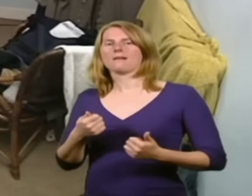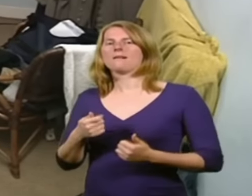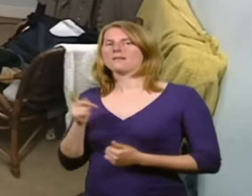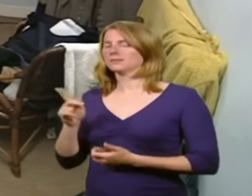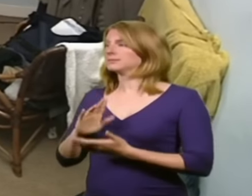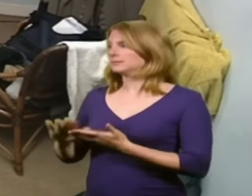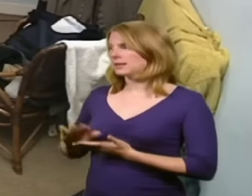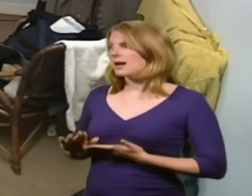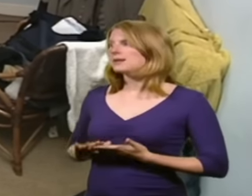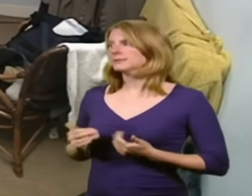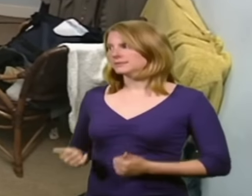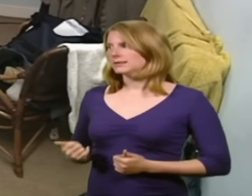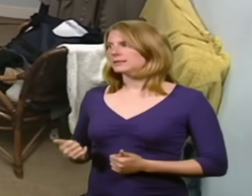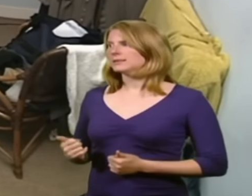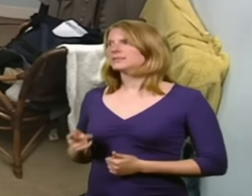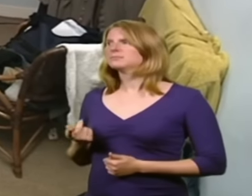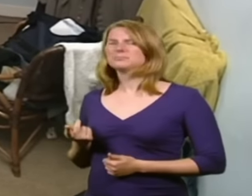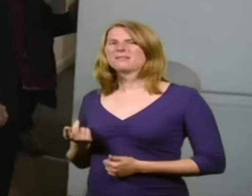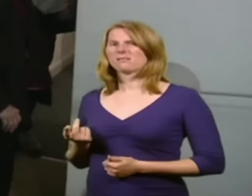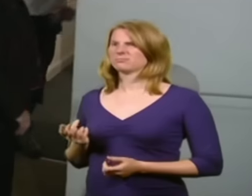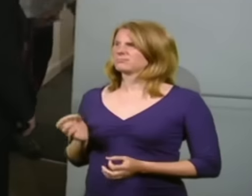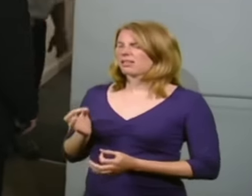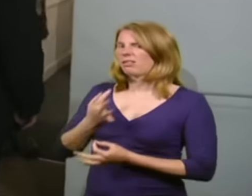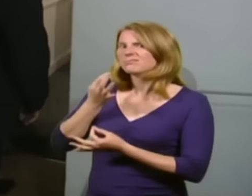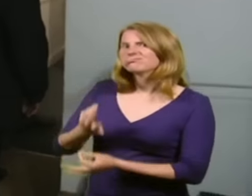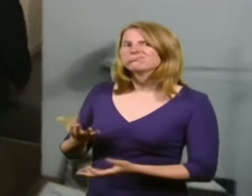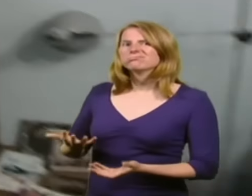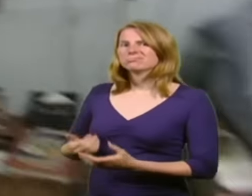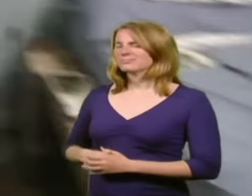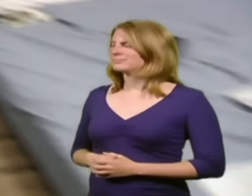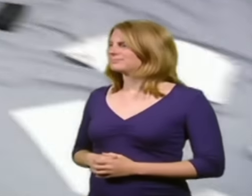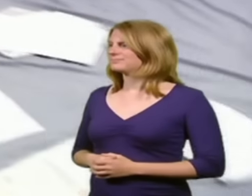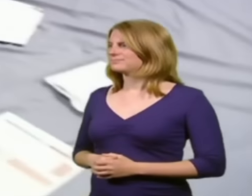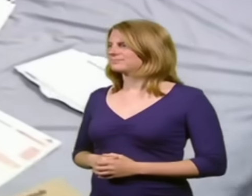quick tidy in here, but other than that it doesn't need anything. Not bad. Okay.